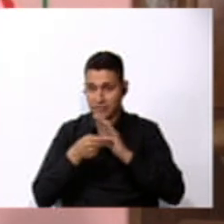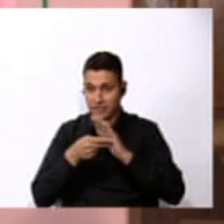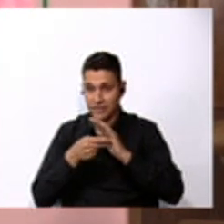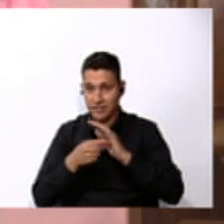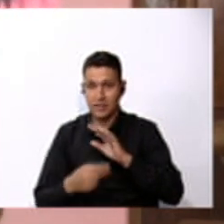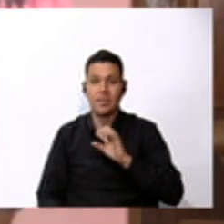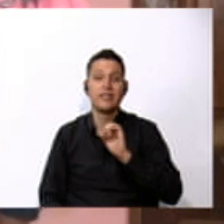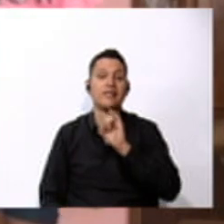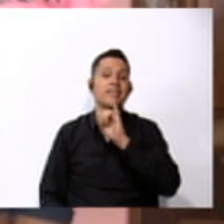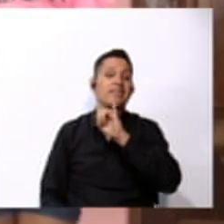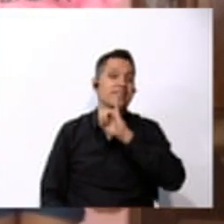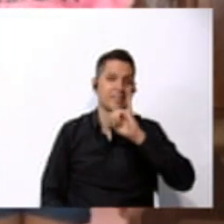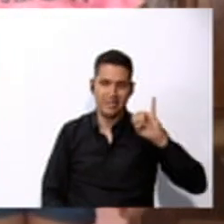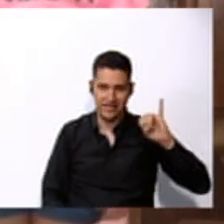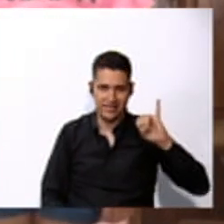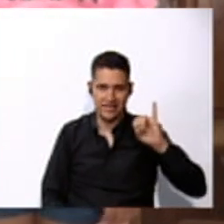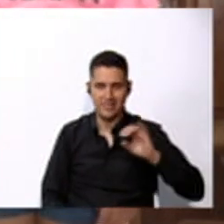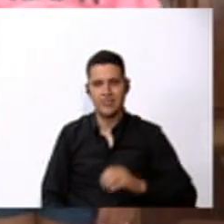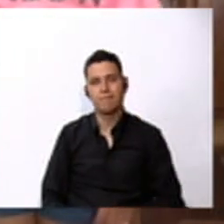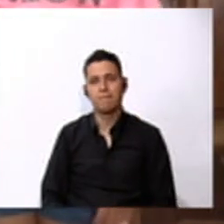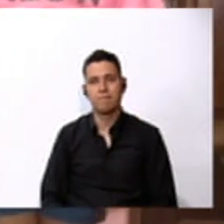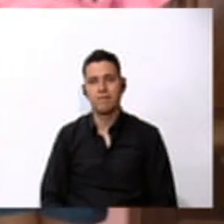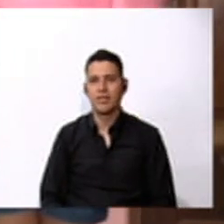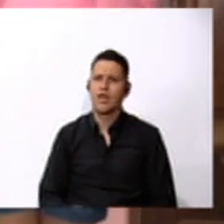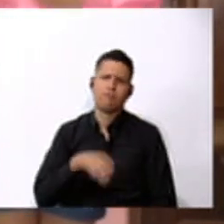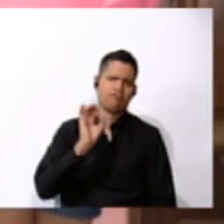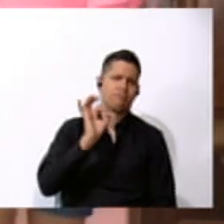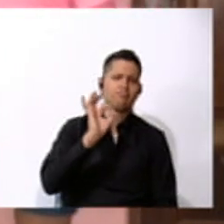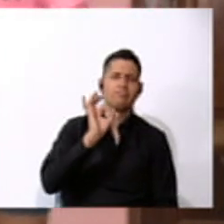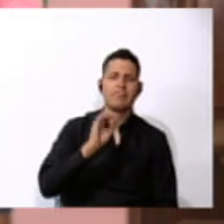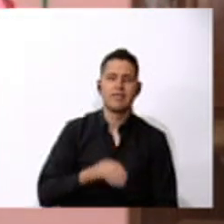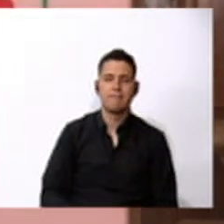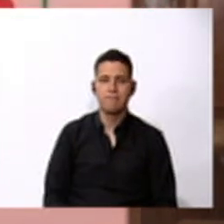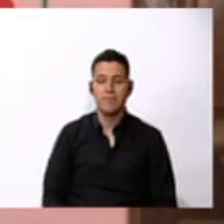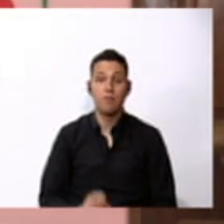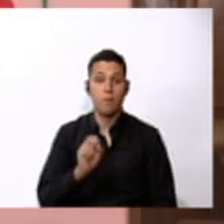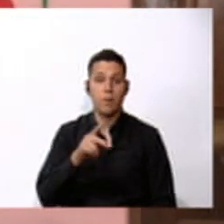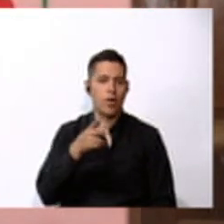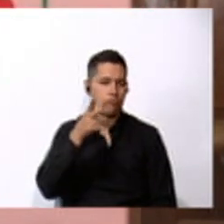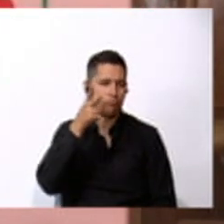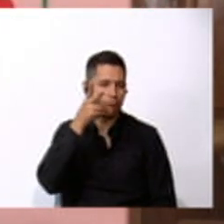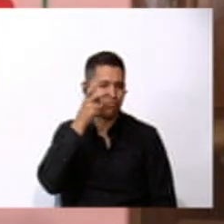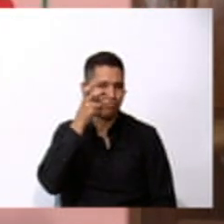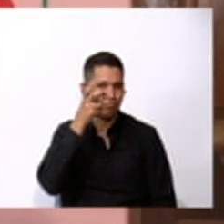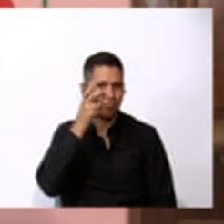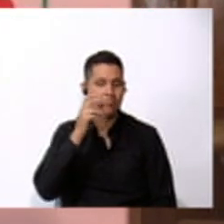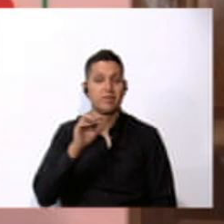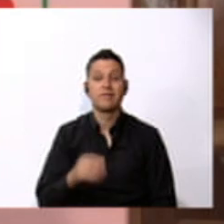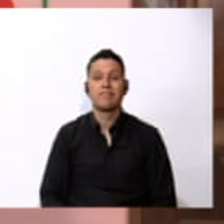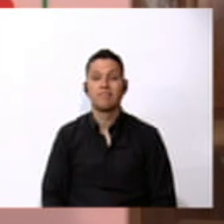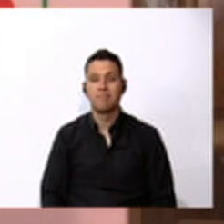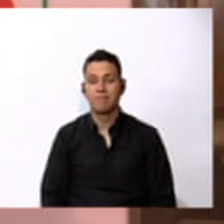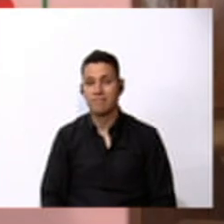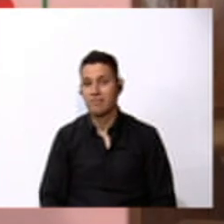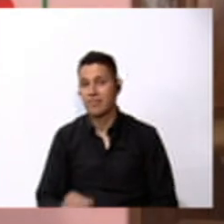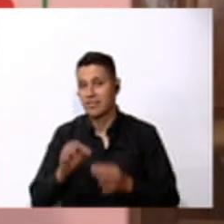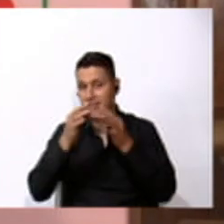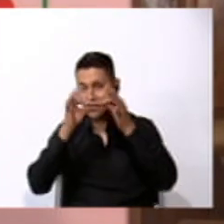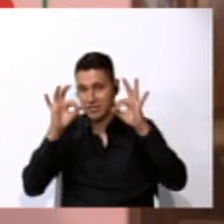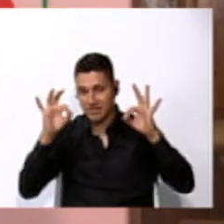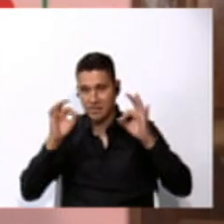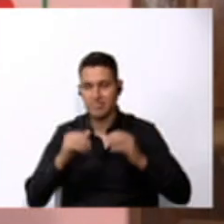left. Very good. Listen to the sentence. Escuchemos la oración.